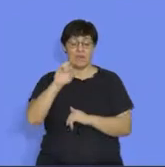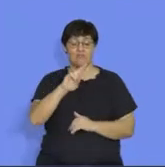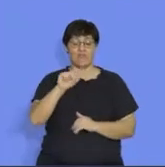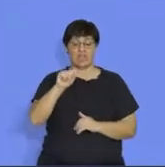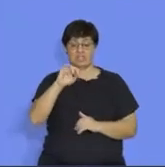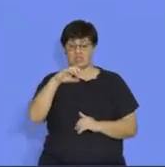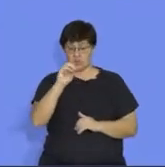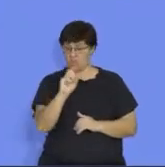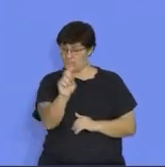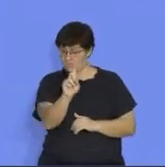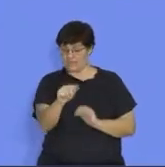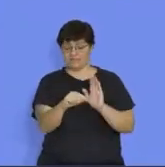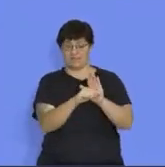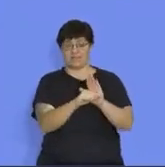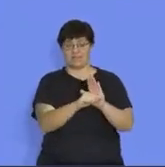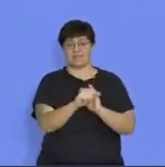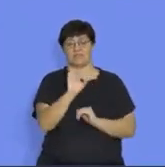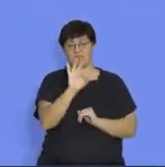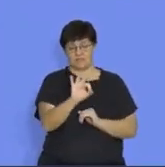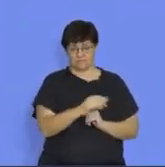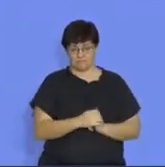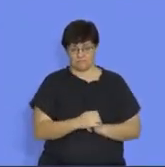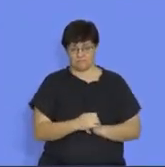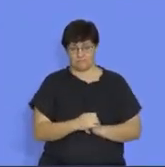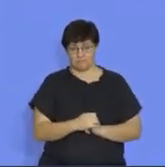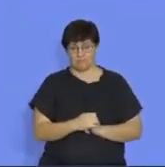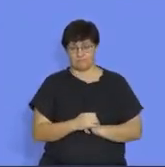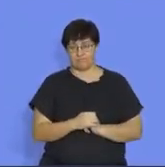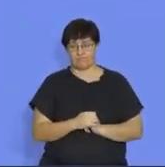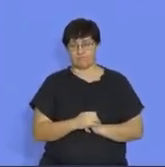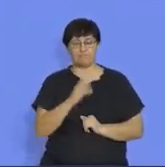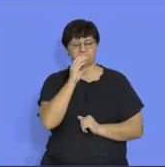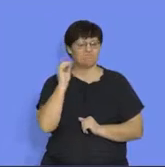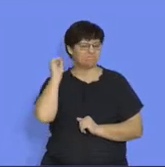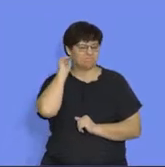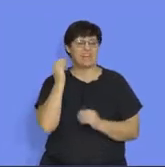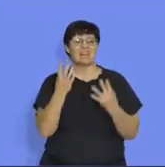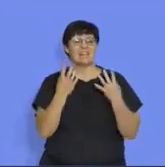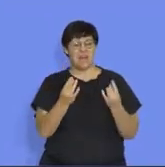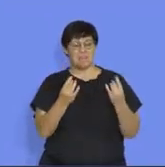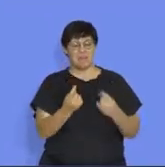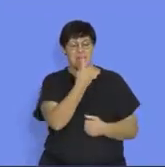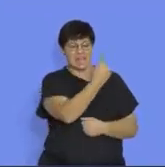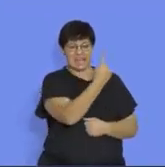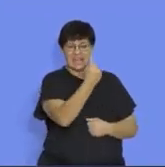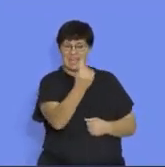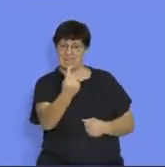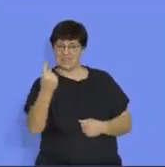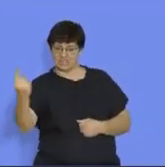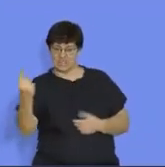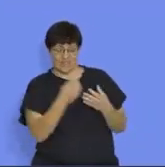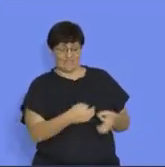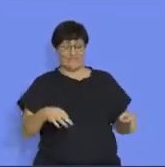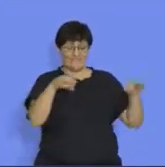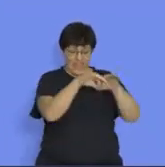is negative 3. So, just a reminder, this is the number that each term